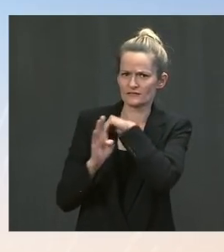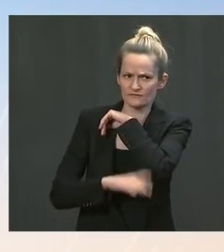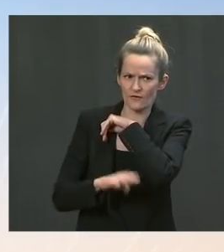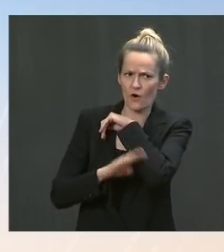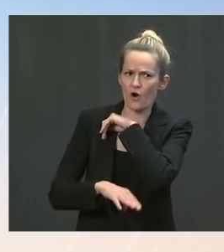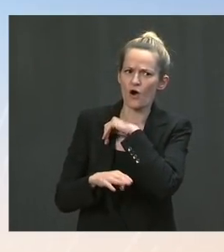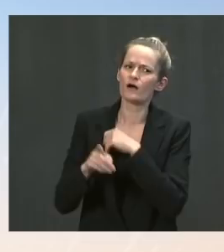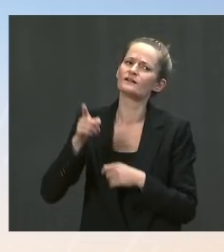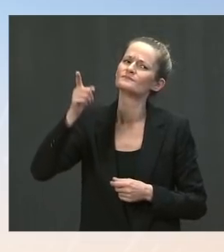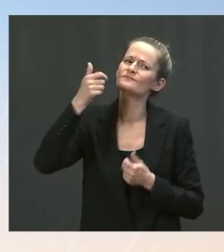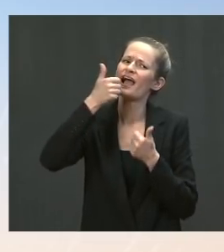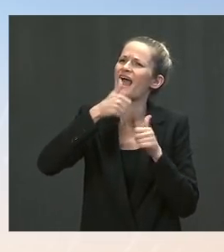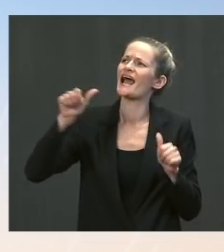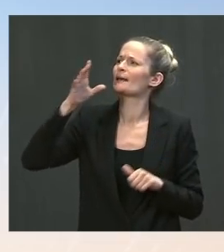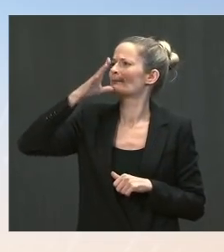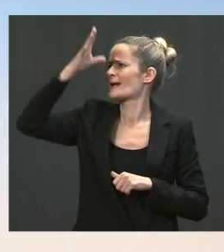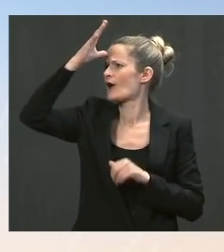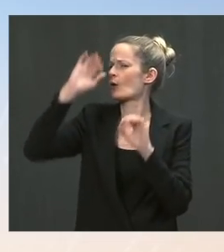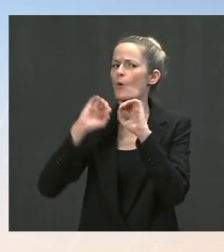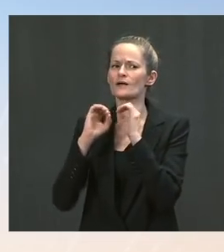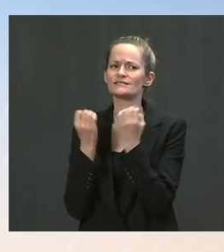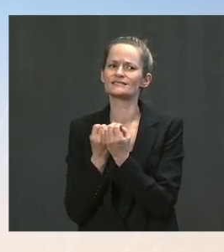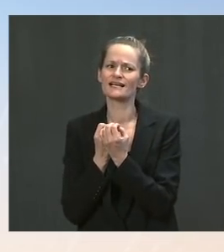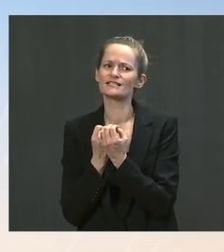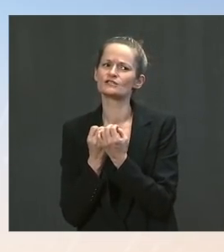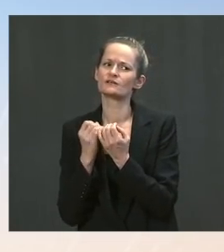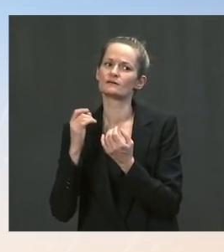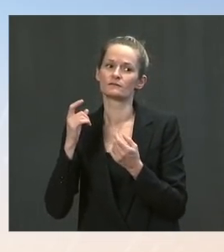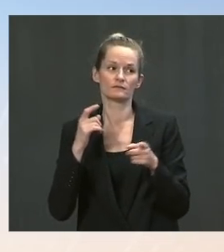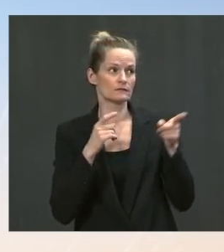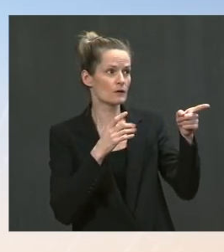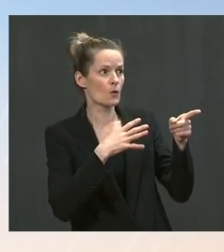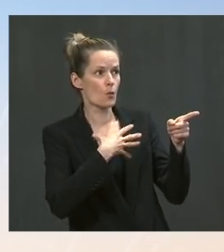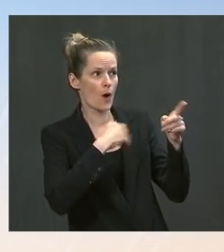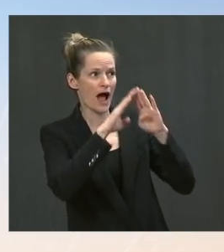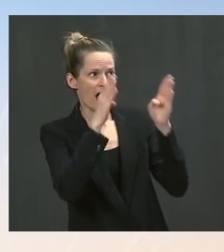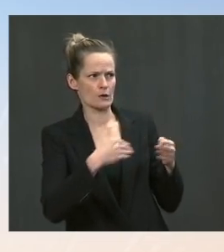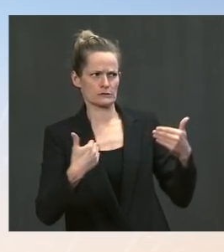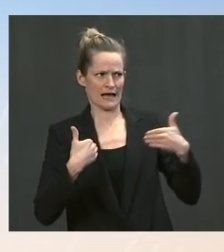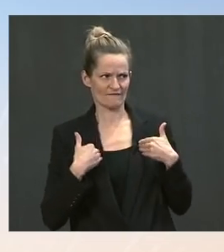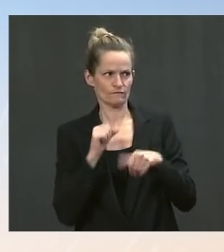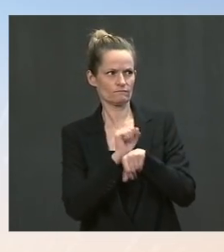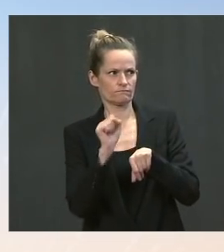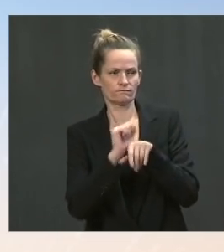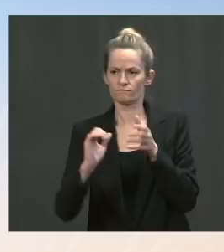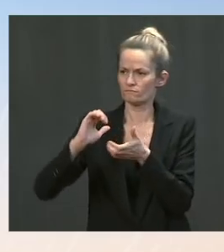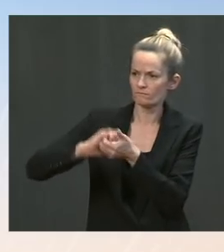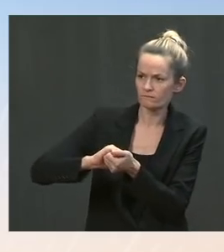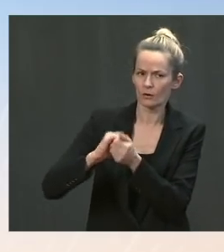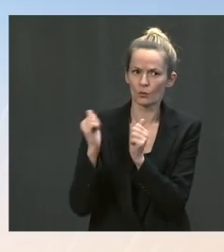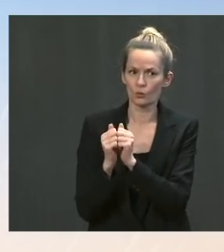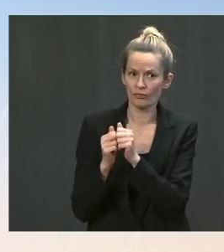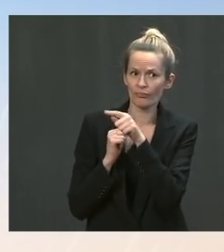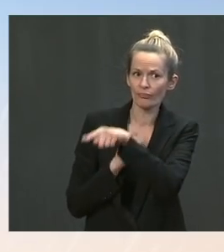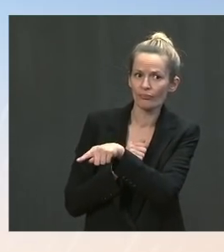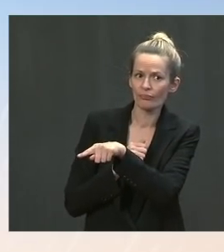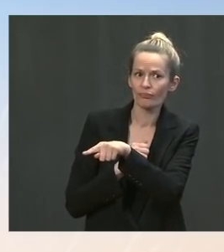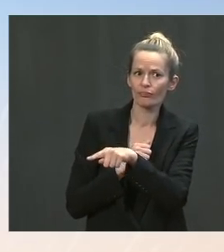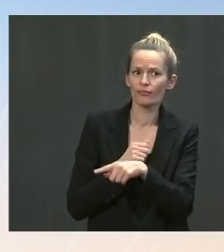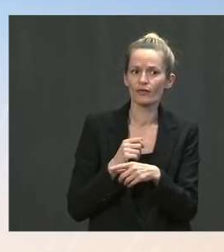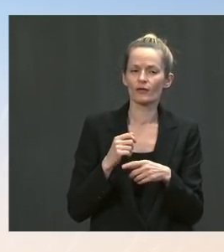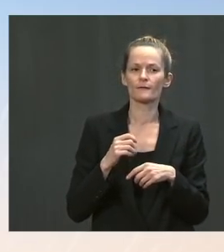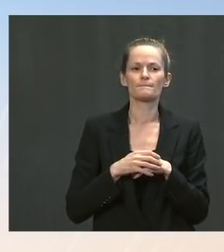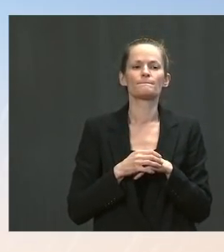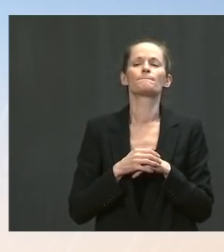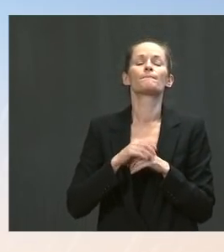administration is also partnering with to help ensure schools opening up? You know, that would that is something certainly the Department of Education. They are working with a